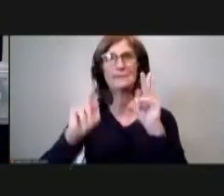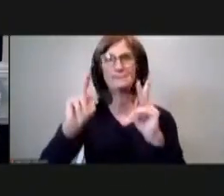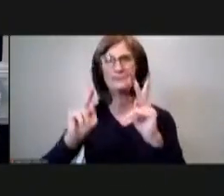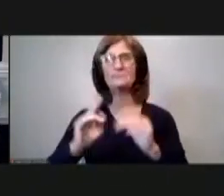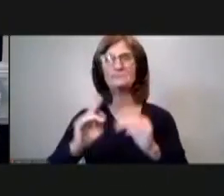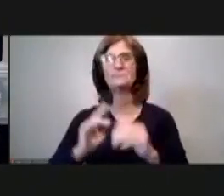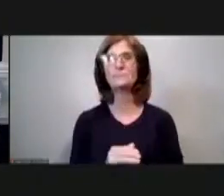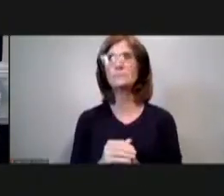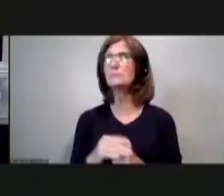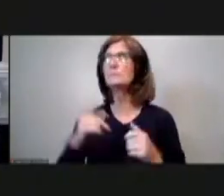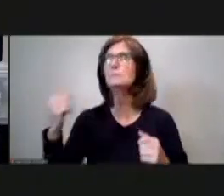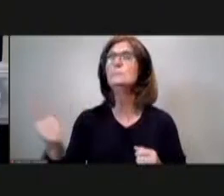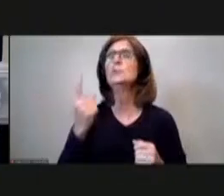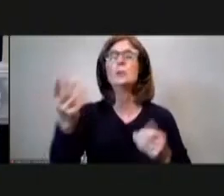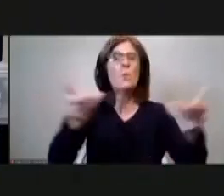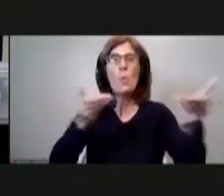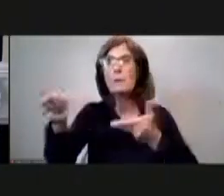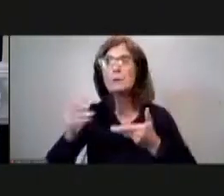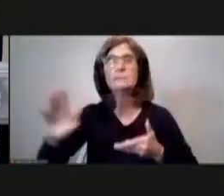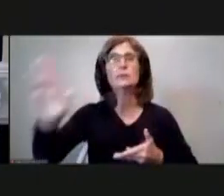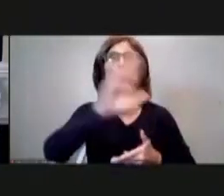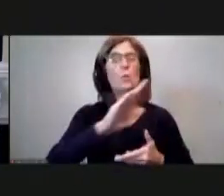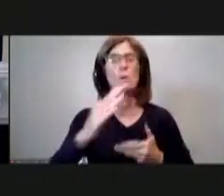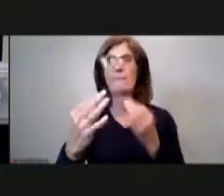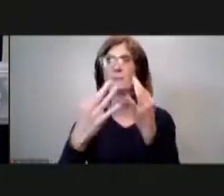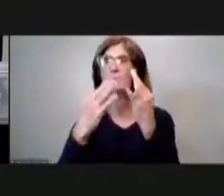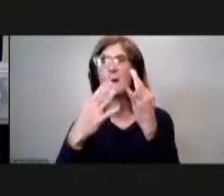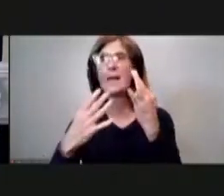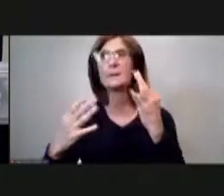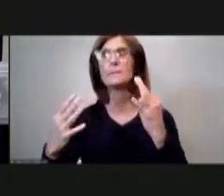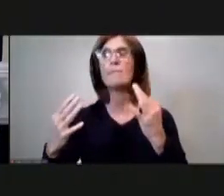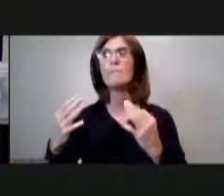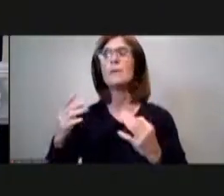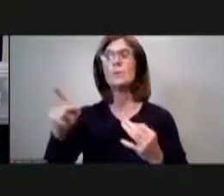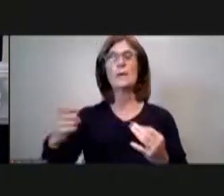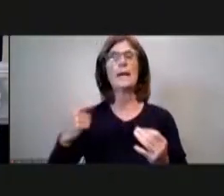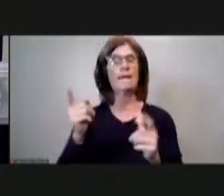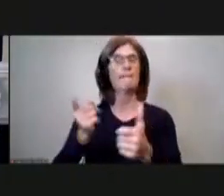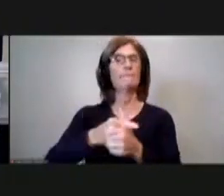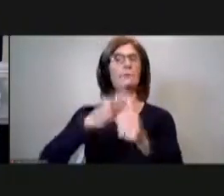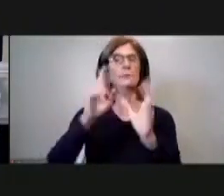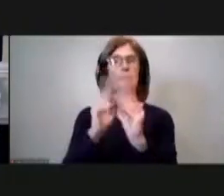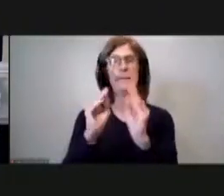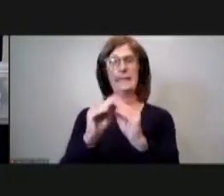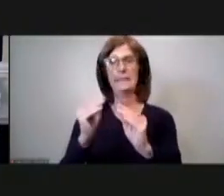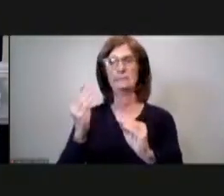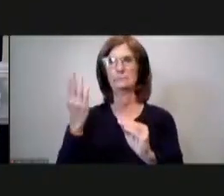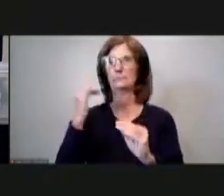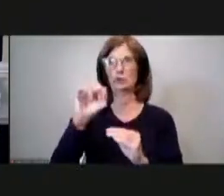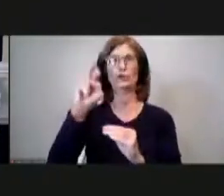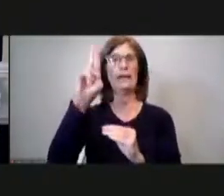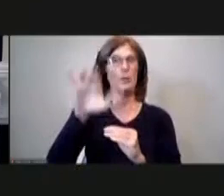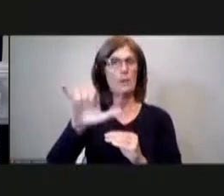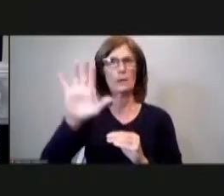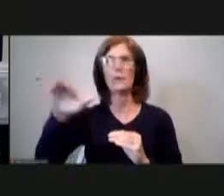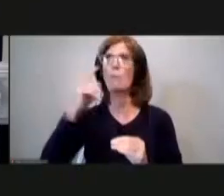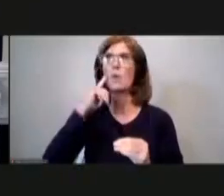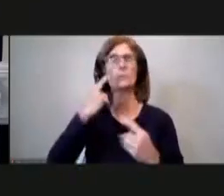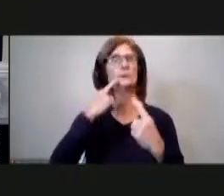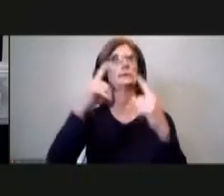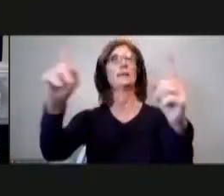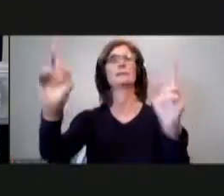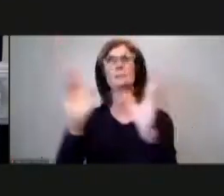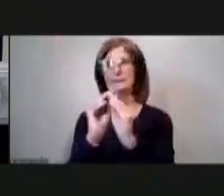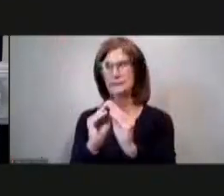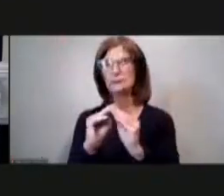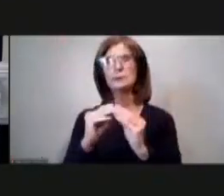you know we're always welcoming input on that we share that you know we did our first meeting with the organizations last january i thought it was a great success we're going to continue that